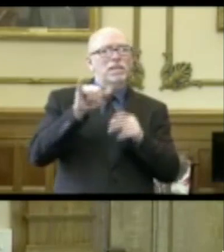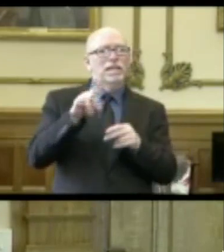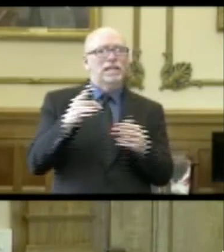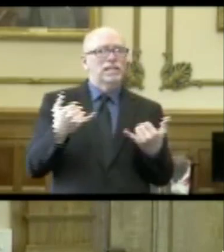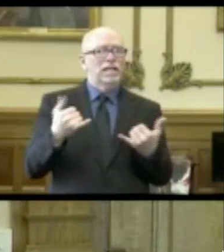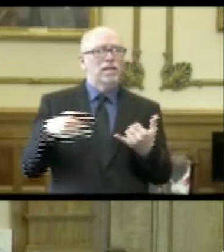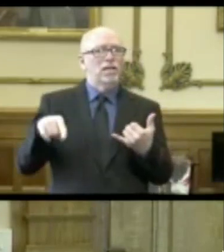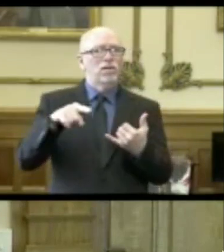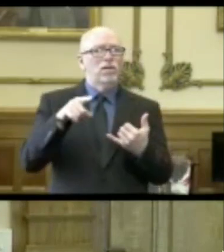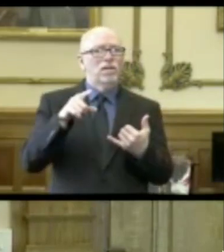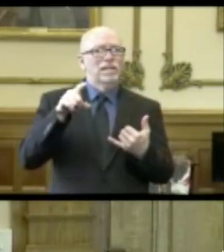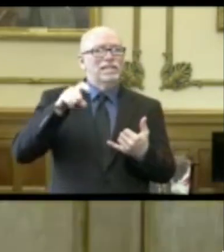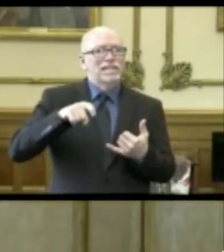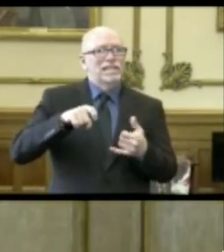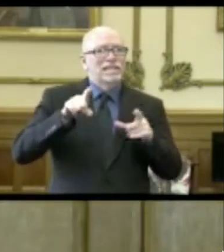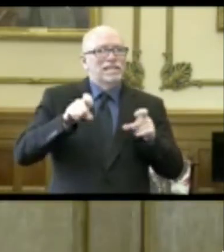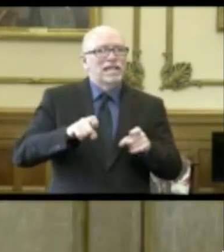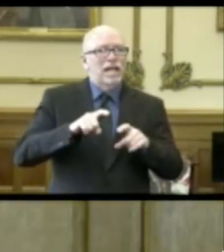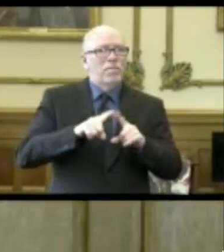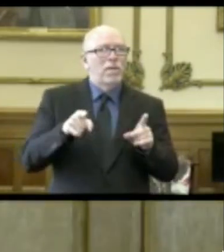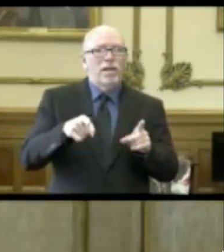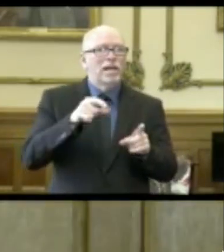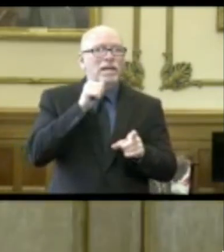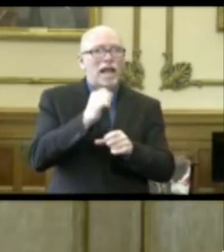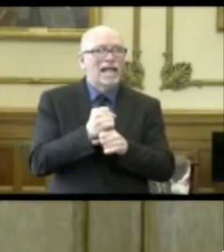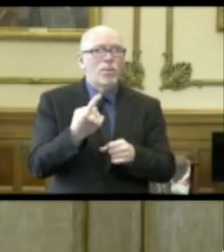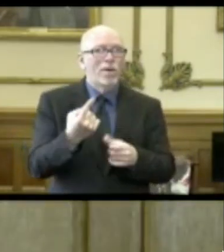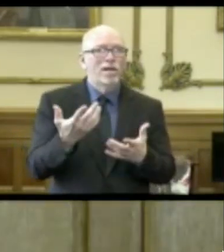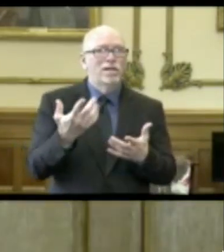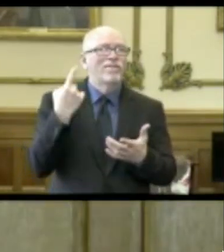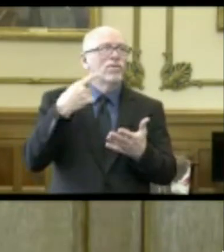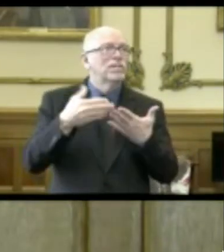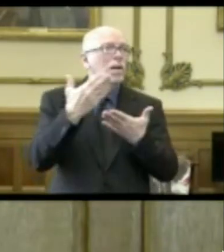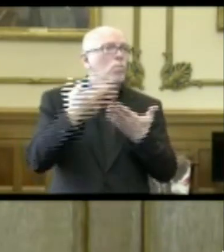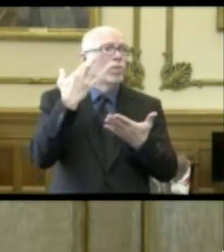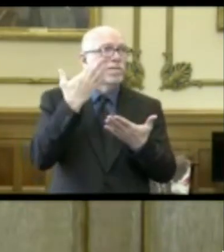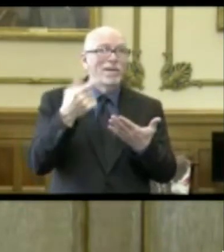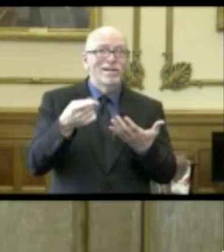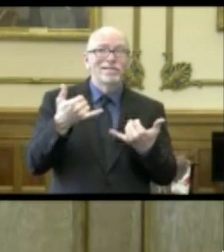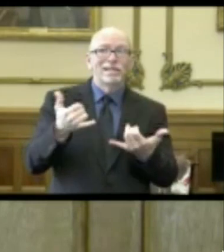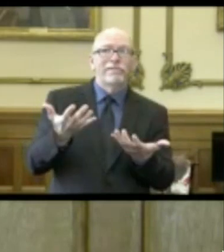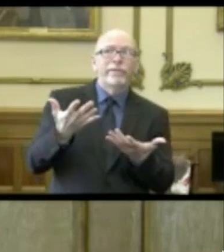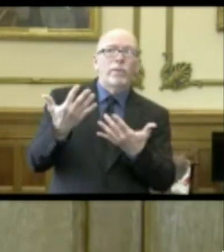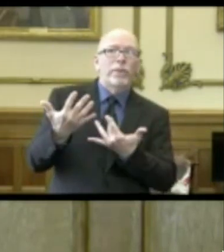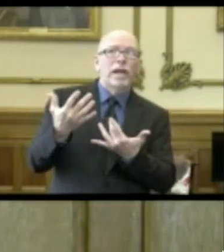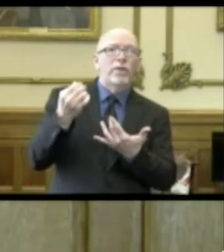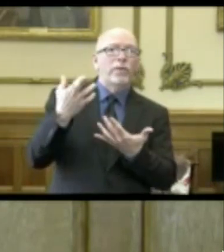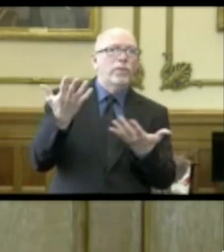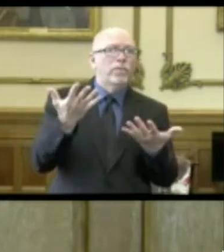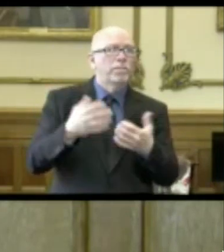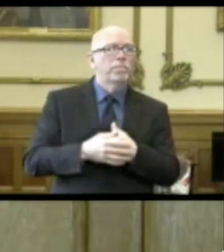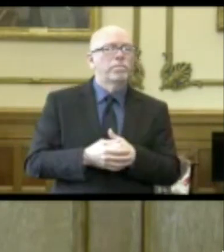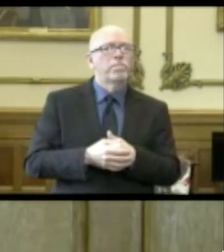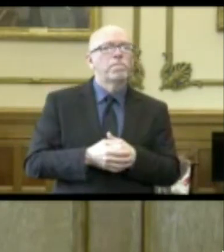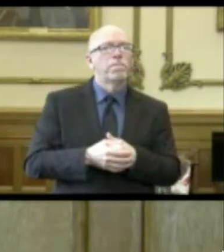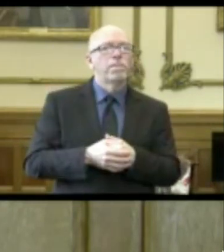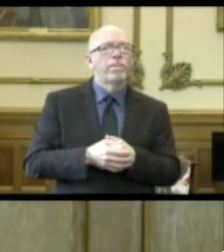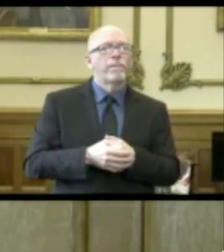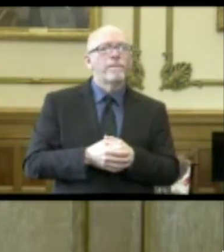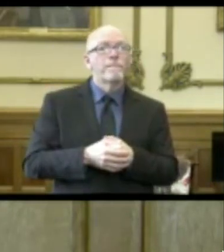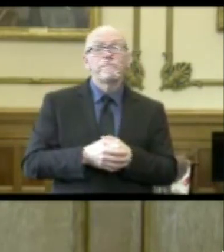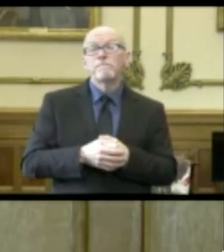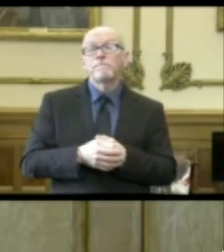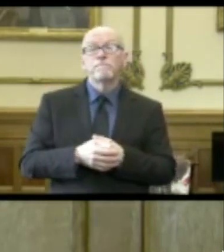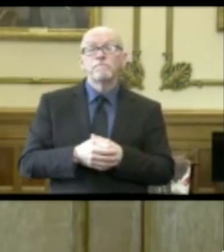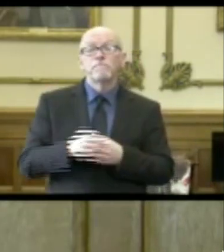who need a test for this and aren't getting in one for whatever reason because there's a lack of equipment or something else? Yes.